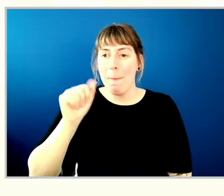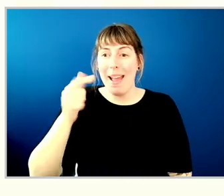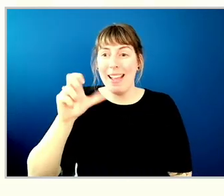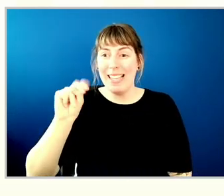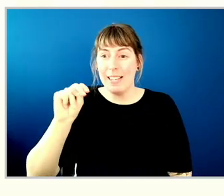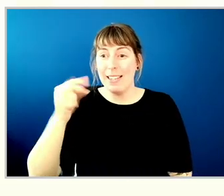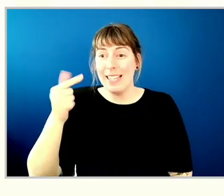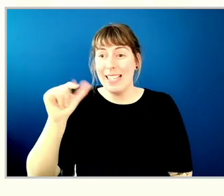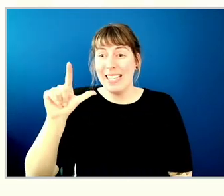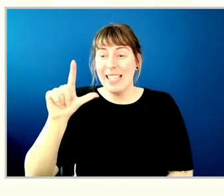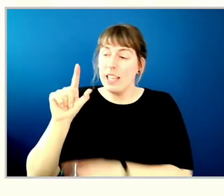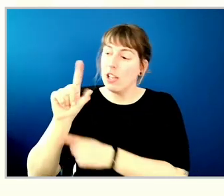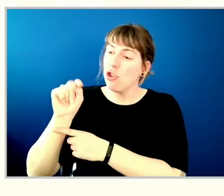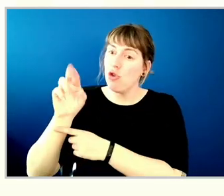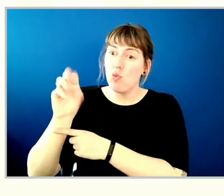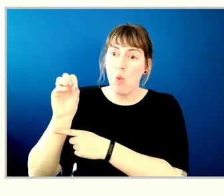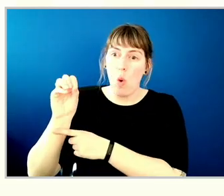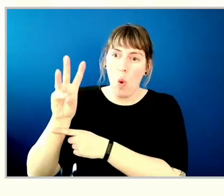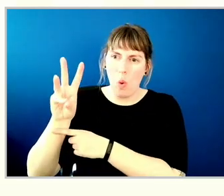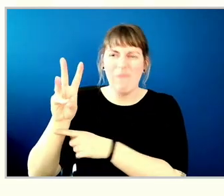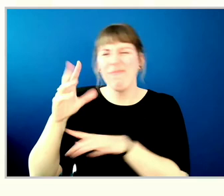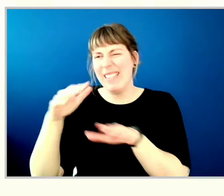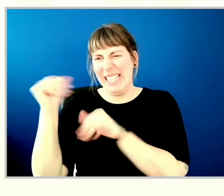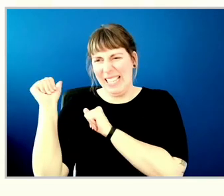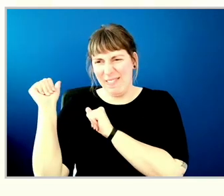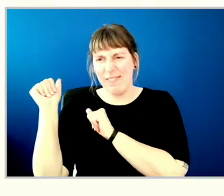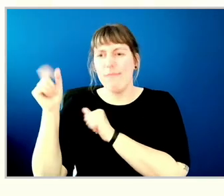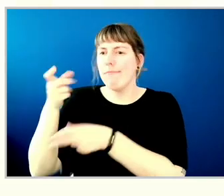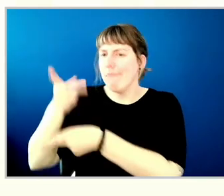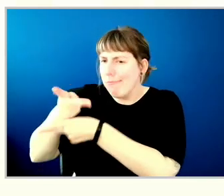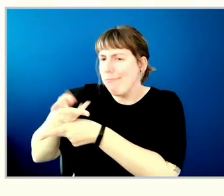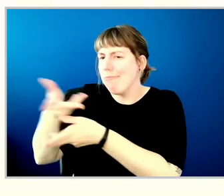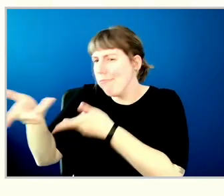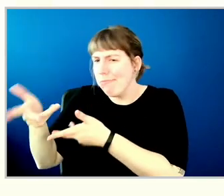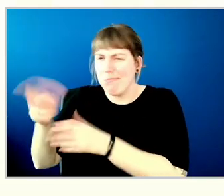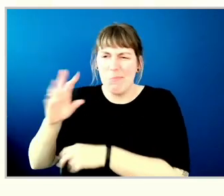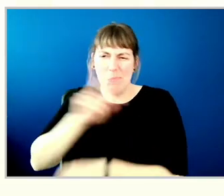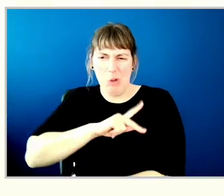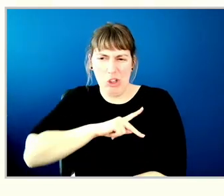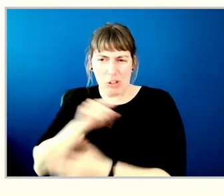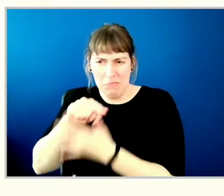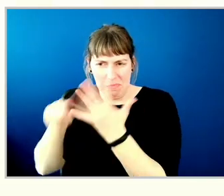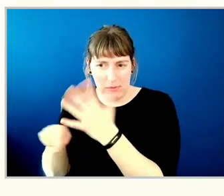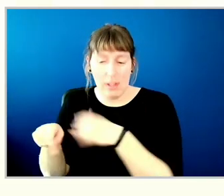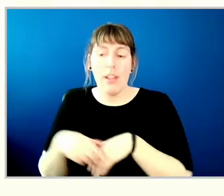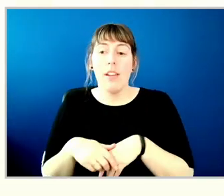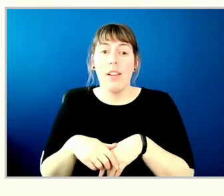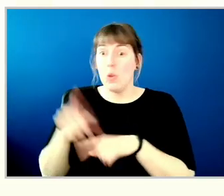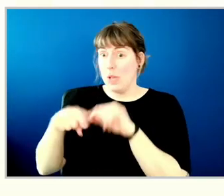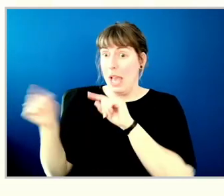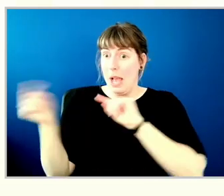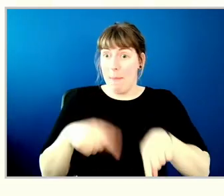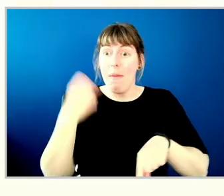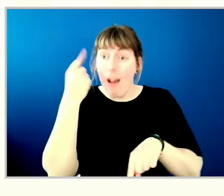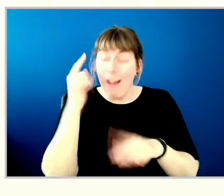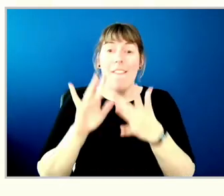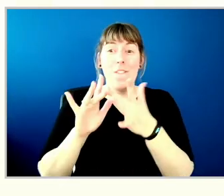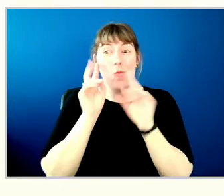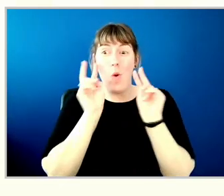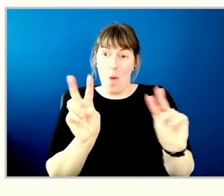to join us today as she is on a short leave to manage a personal matter, but is following along virtually with the rest of you.